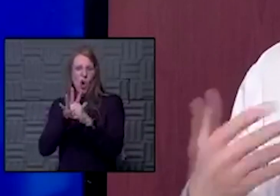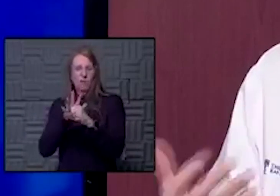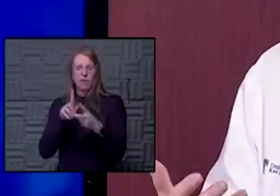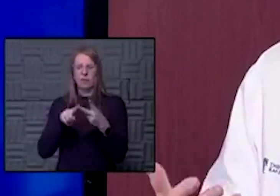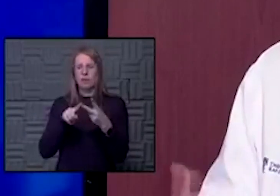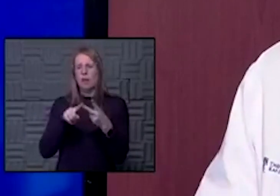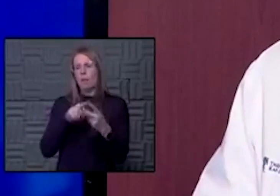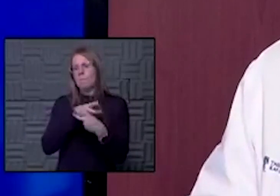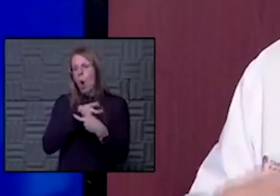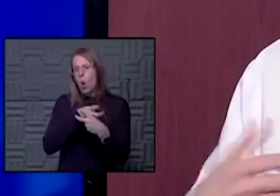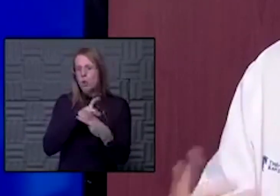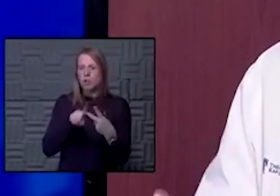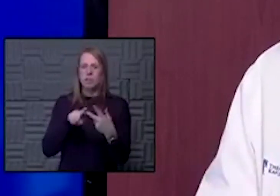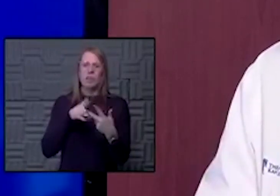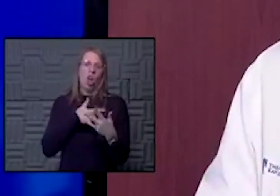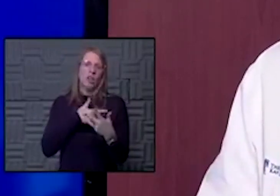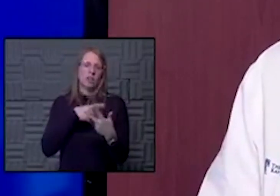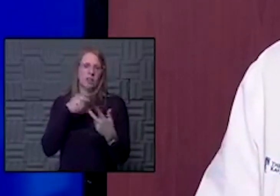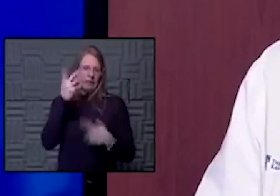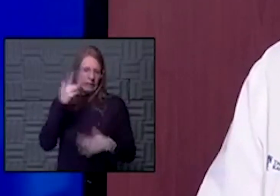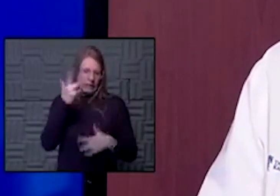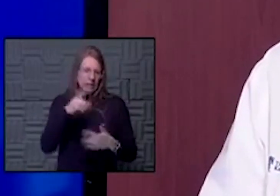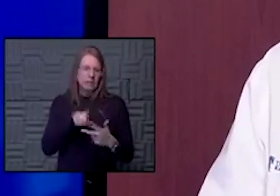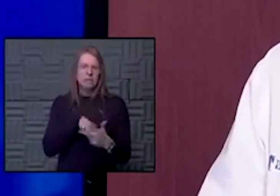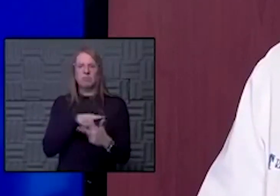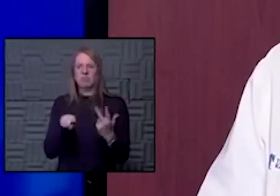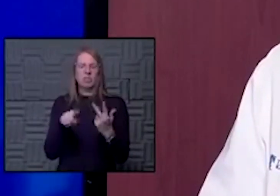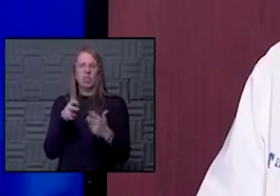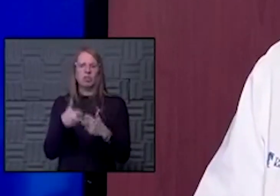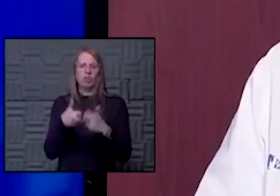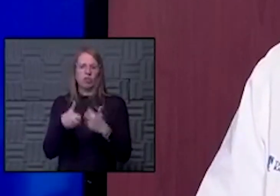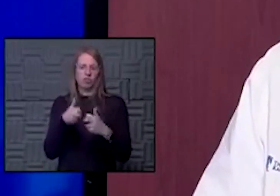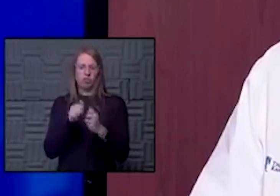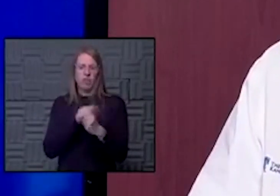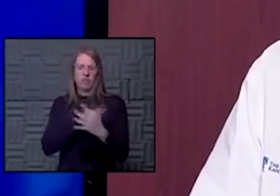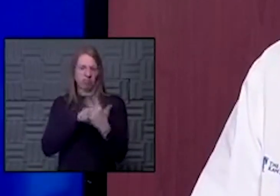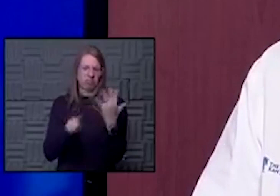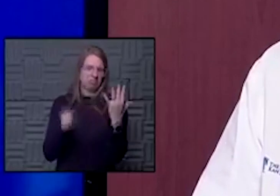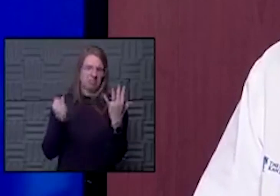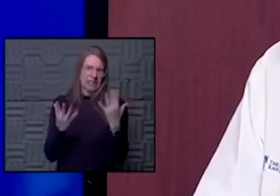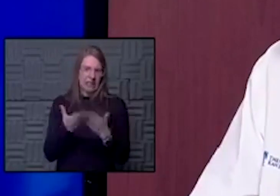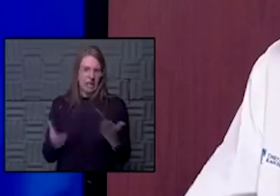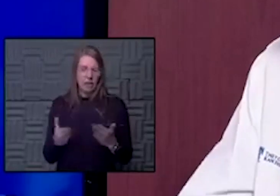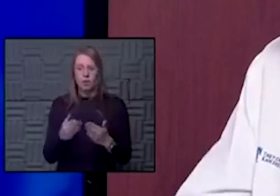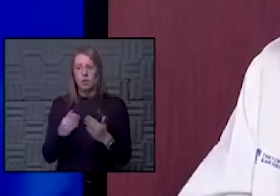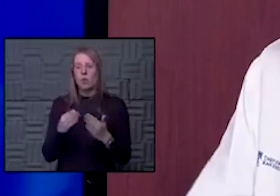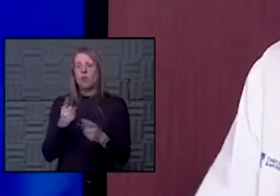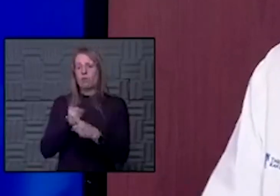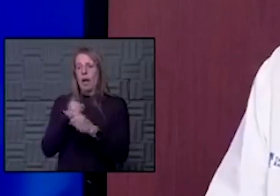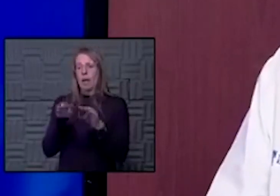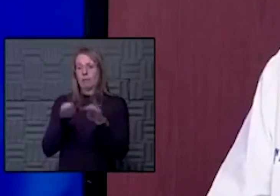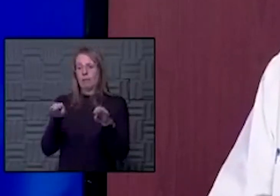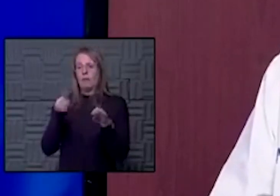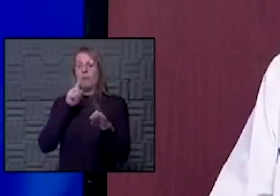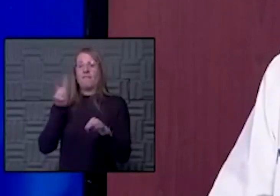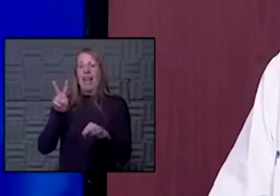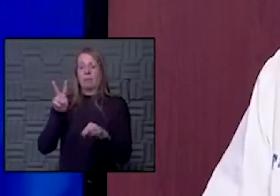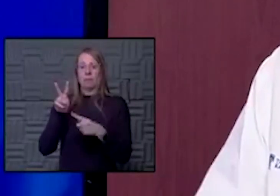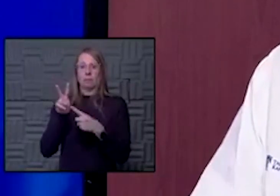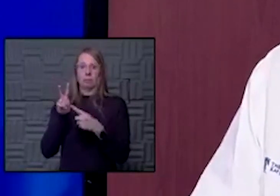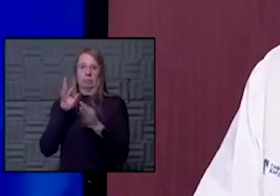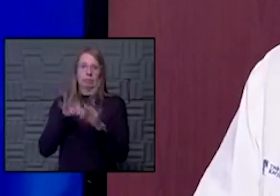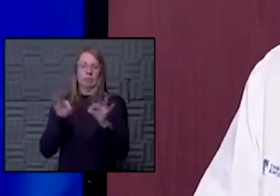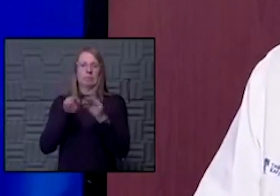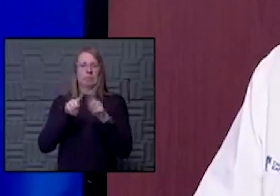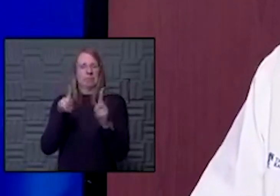problem with your bones, can have trouble with heart disease, can have trouble with all sorts of things. So having the right level of different vitamins is essential. I